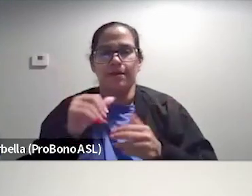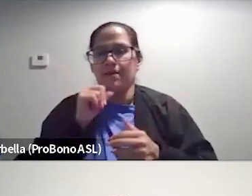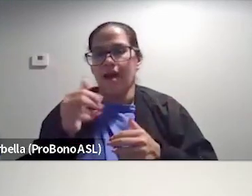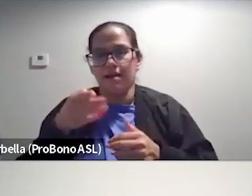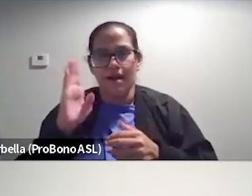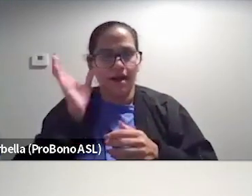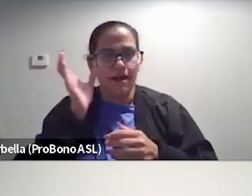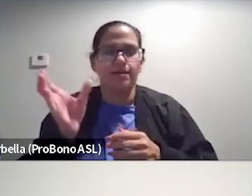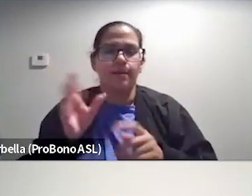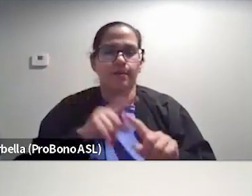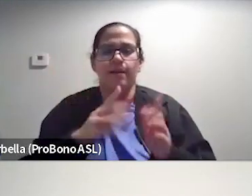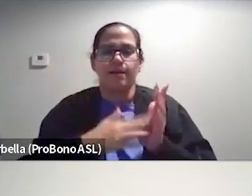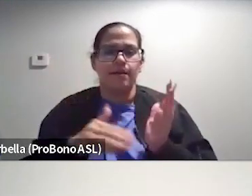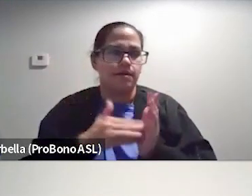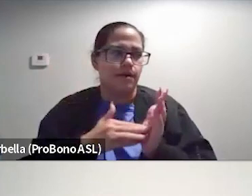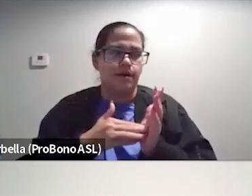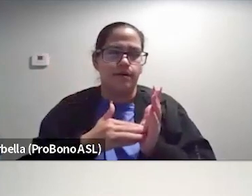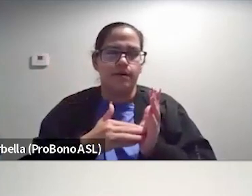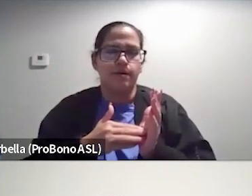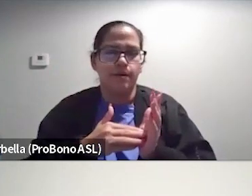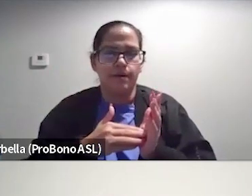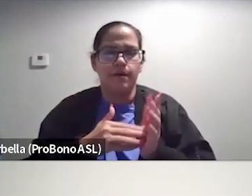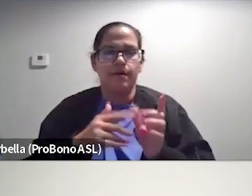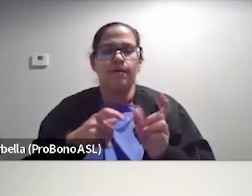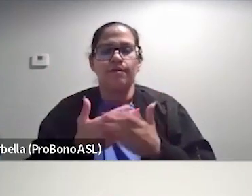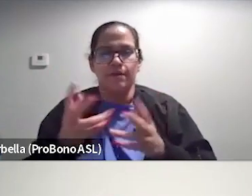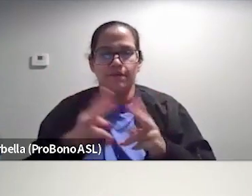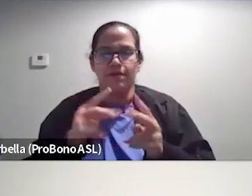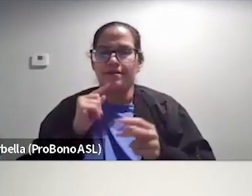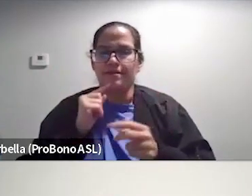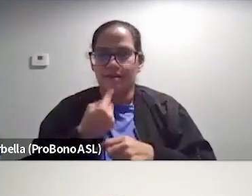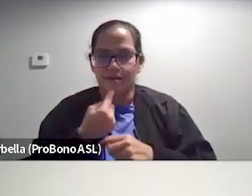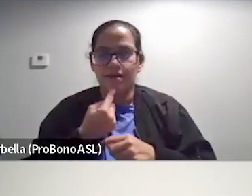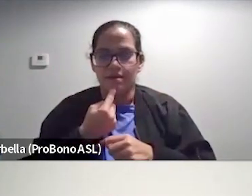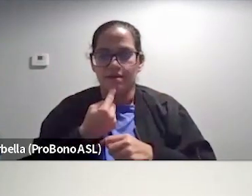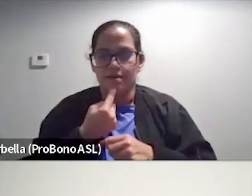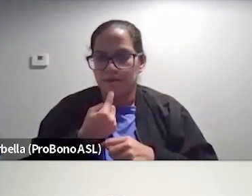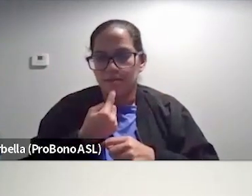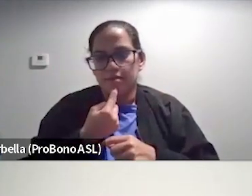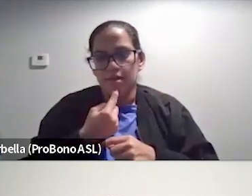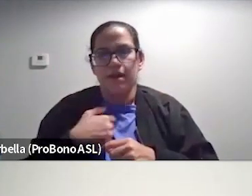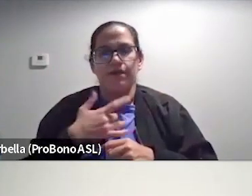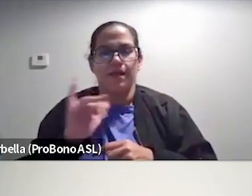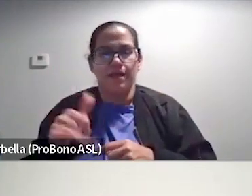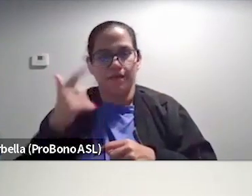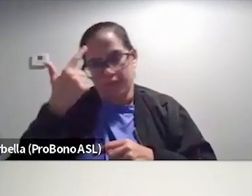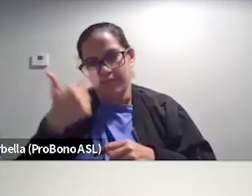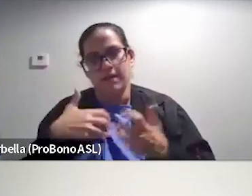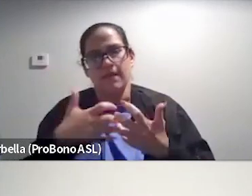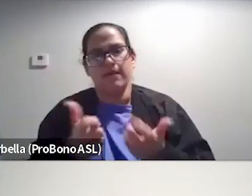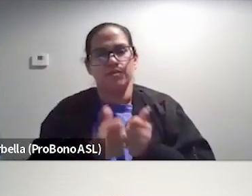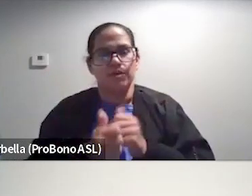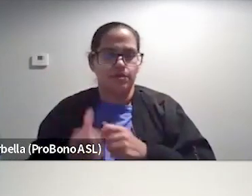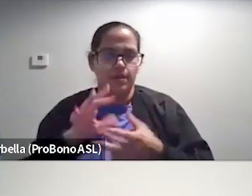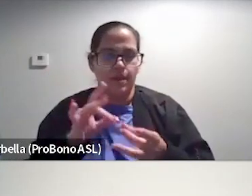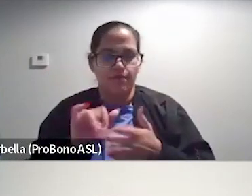concept, but, but again, uh, philosophy, you know, things that are very serious. Um, that I feel like that for me is a lot of the switch in the narrative that